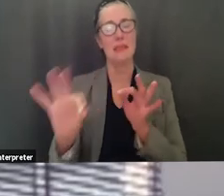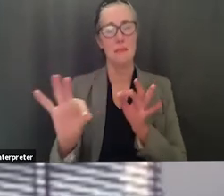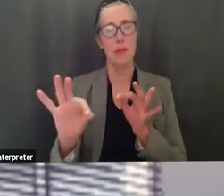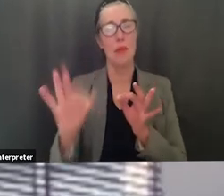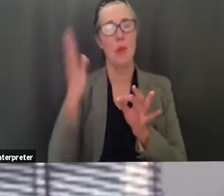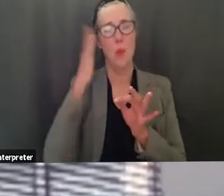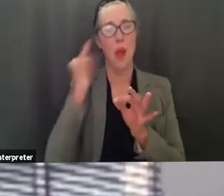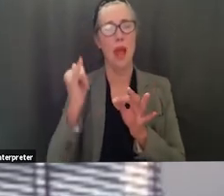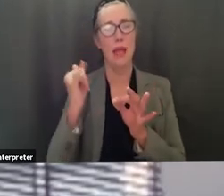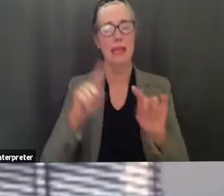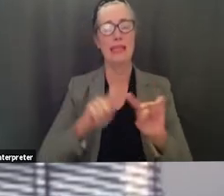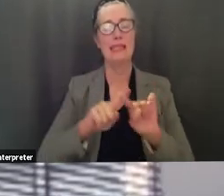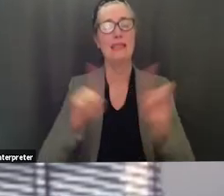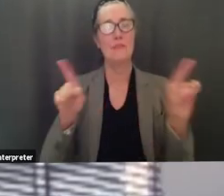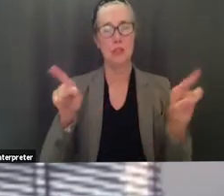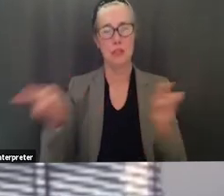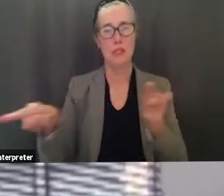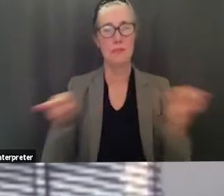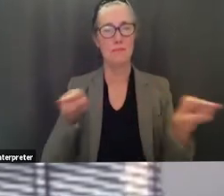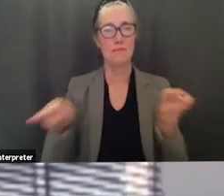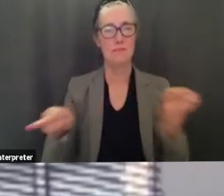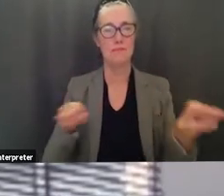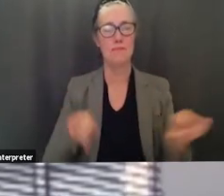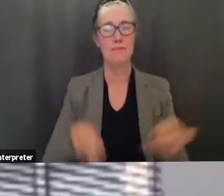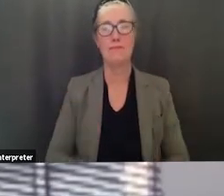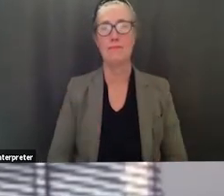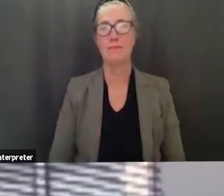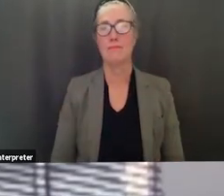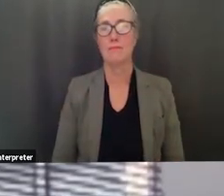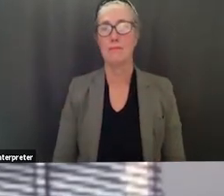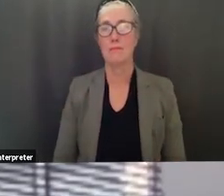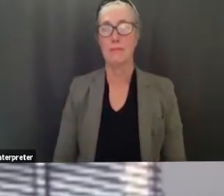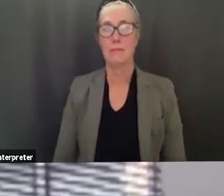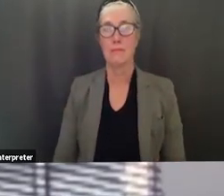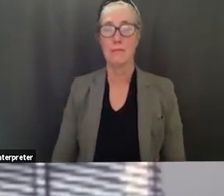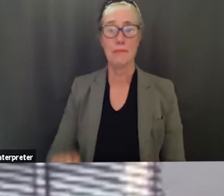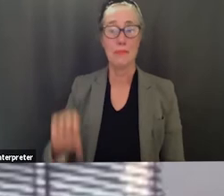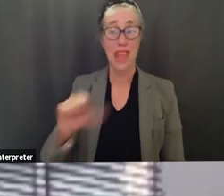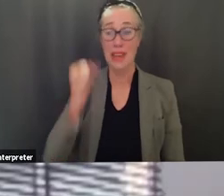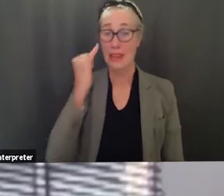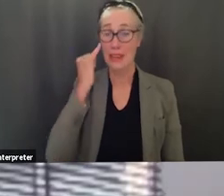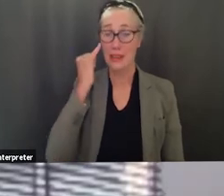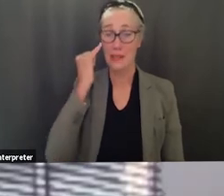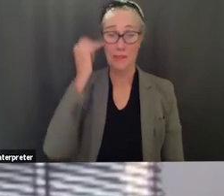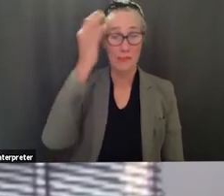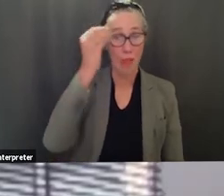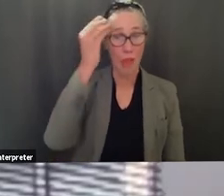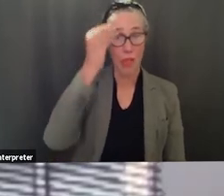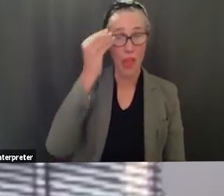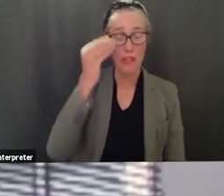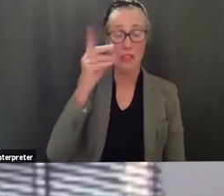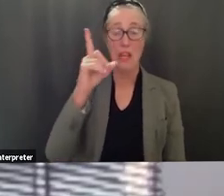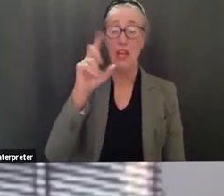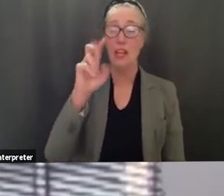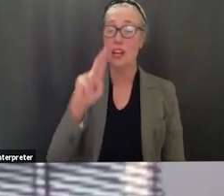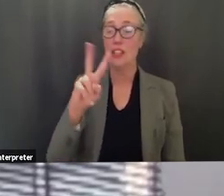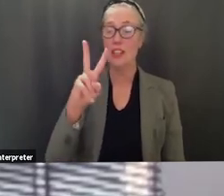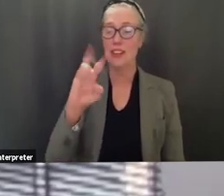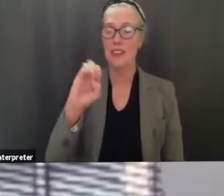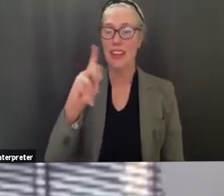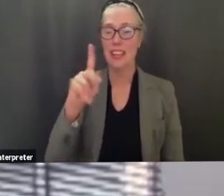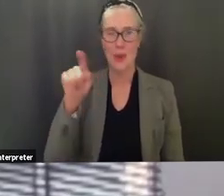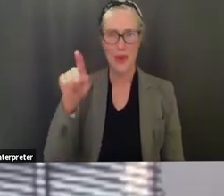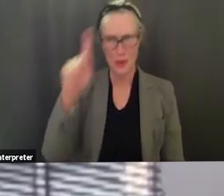any thoughts dr becchio or you agree with uh